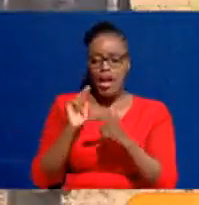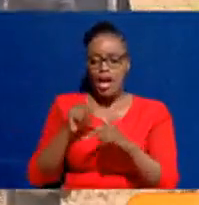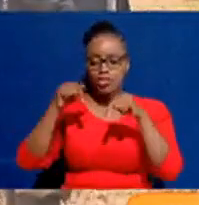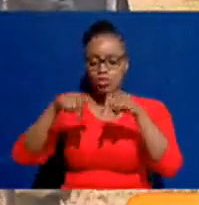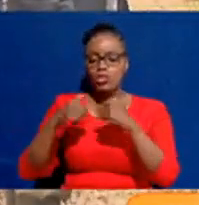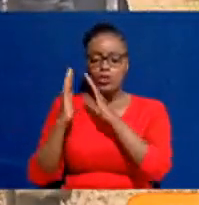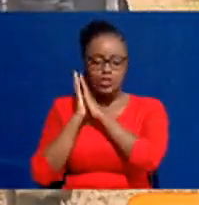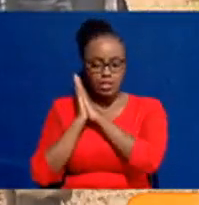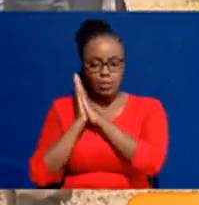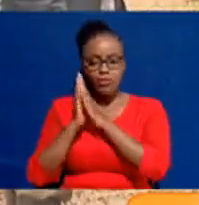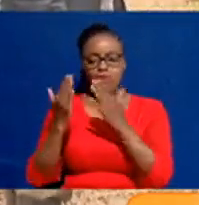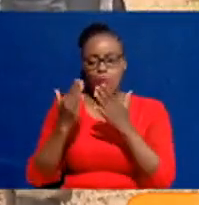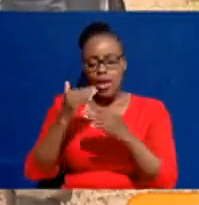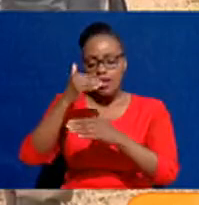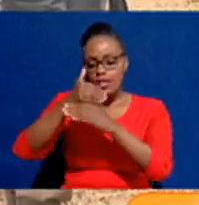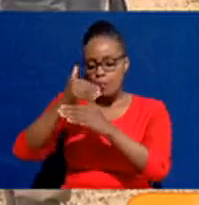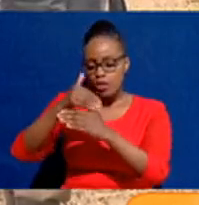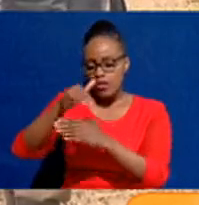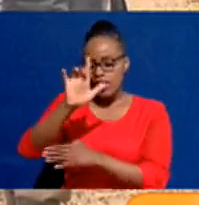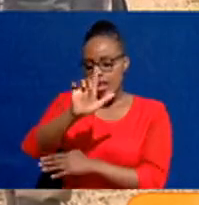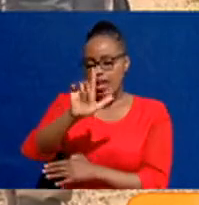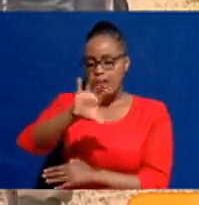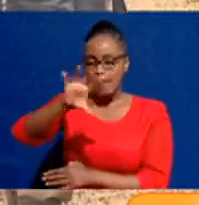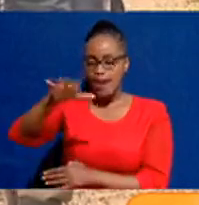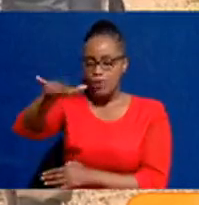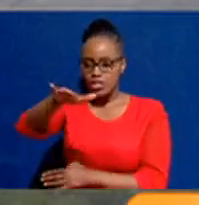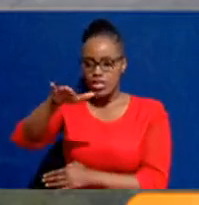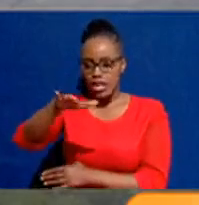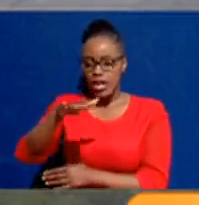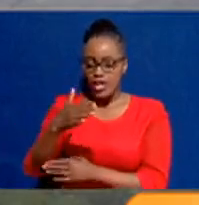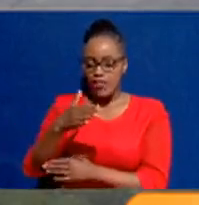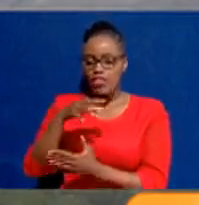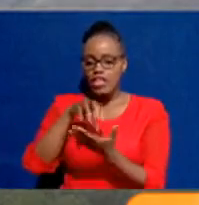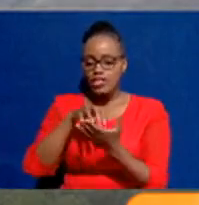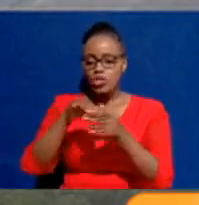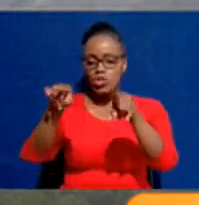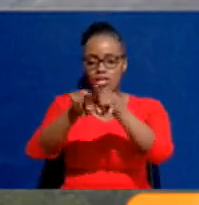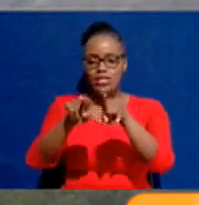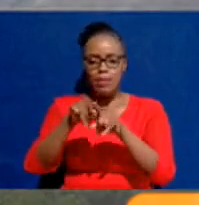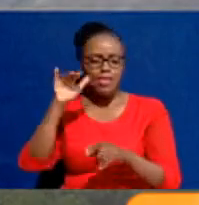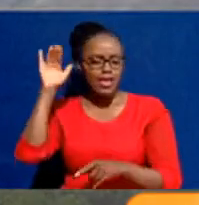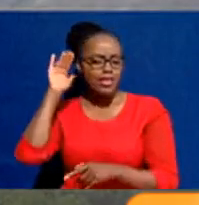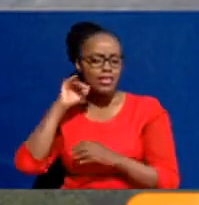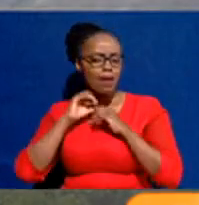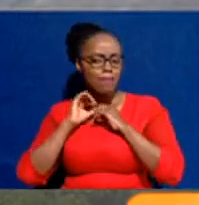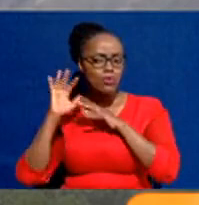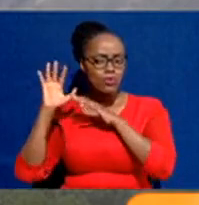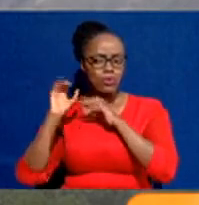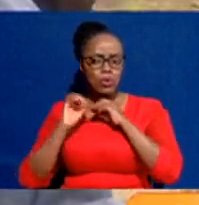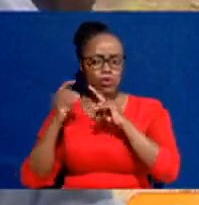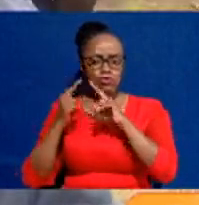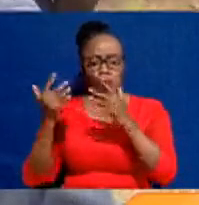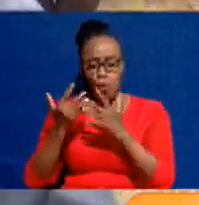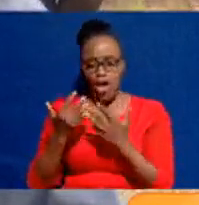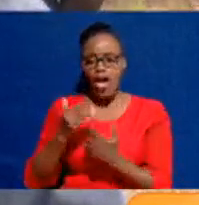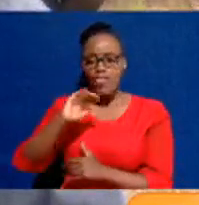Across the border in Kaptenon area of Laikipia County, the the situation was the same. They heard sounds emanating from the hills.